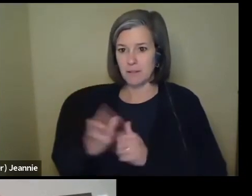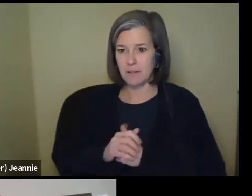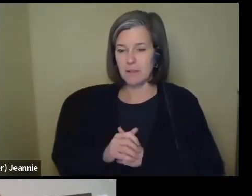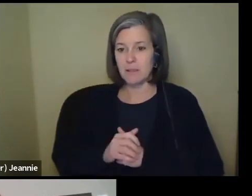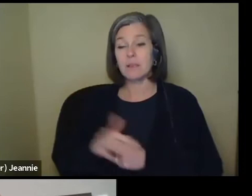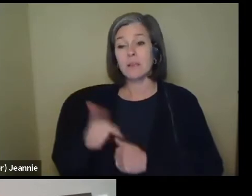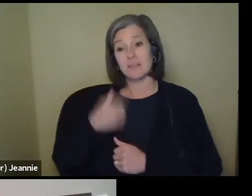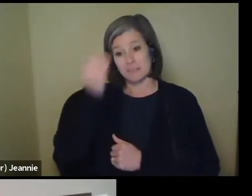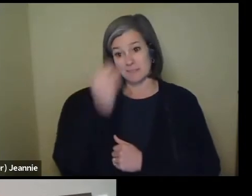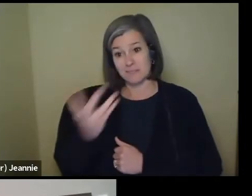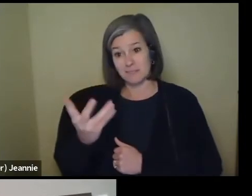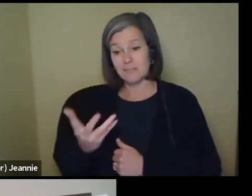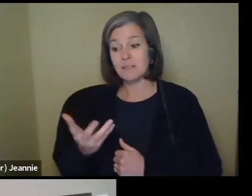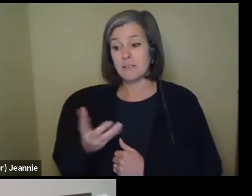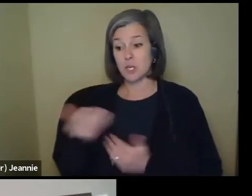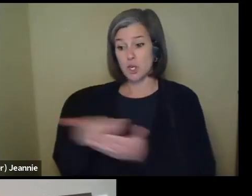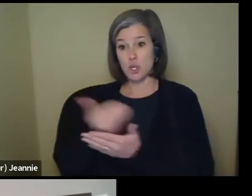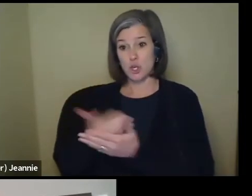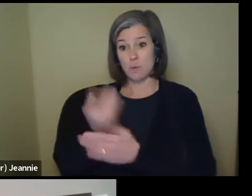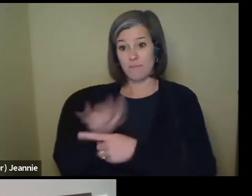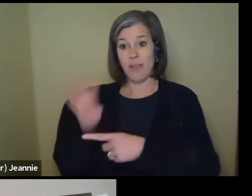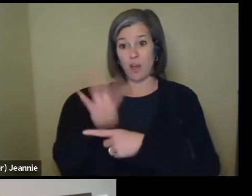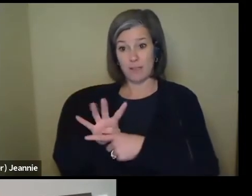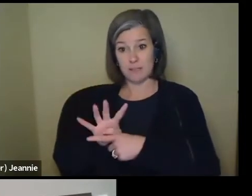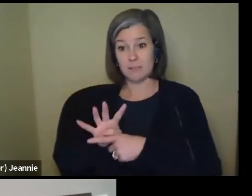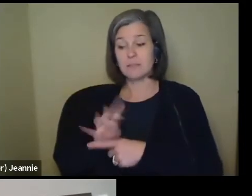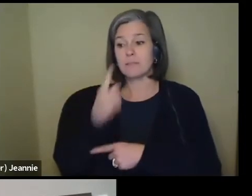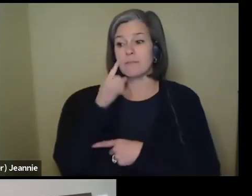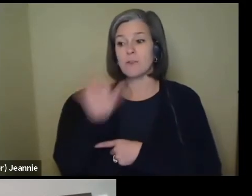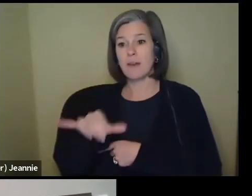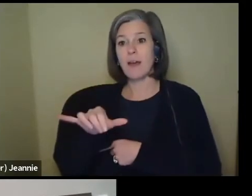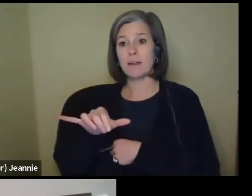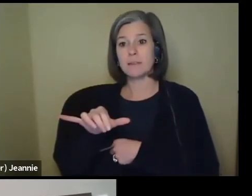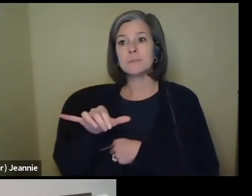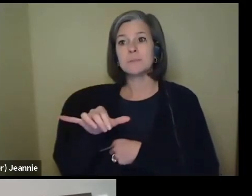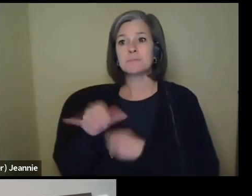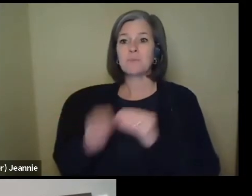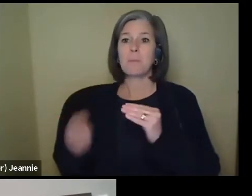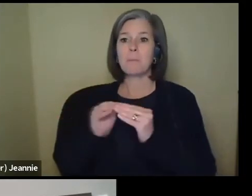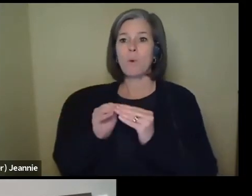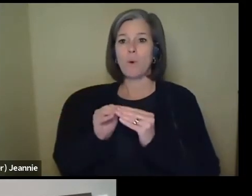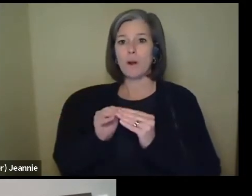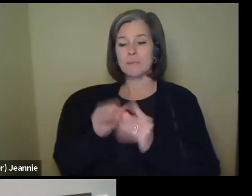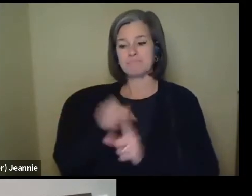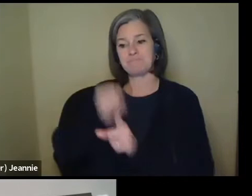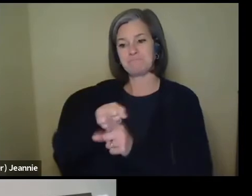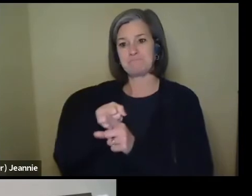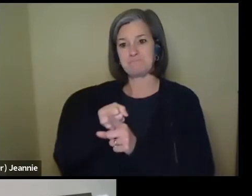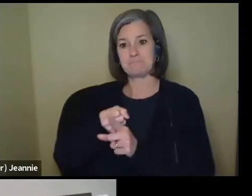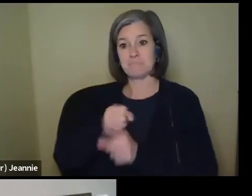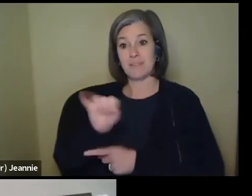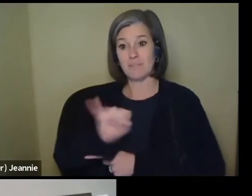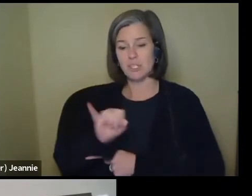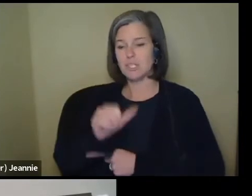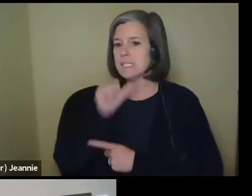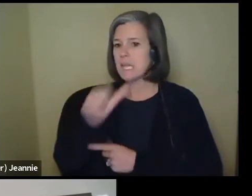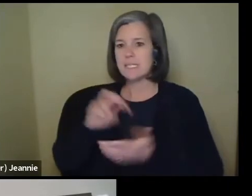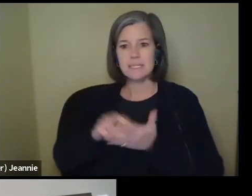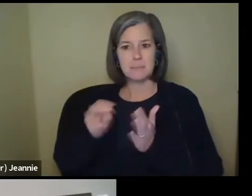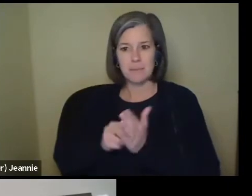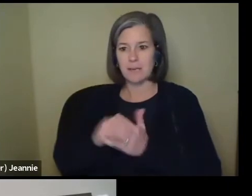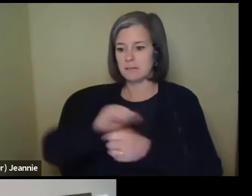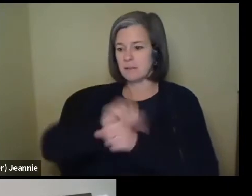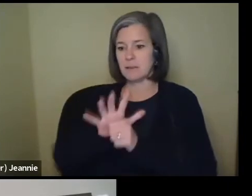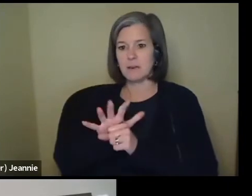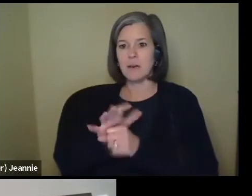we have new variants that have higher infectivity does not mean that SARS-CoV has gotten a Twitter